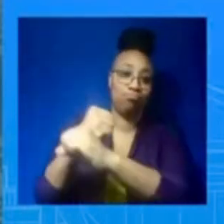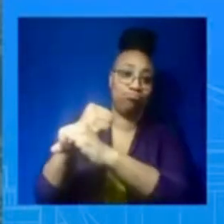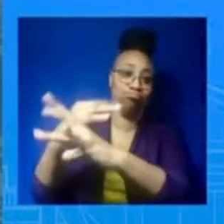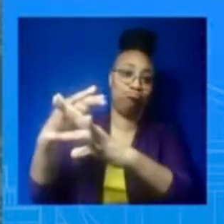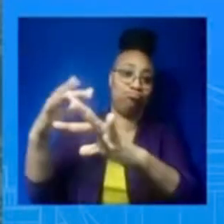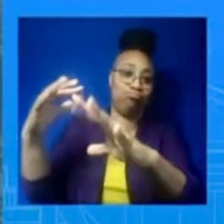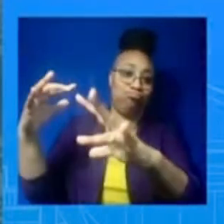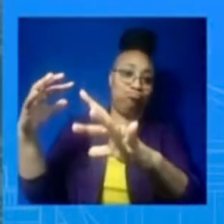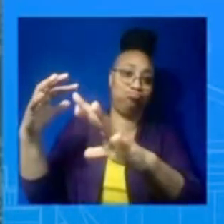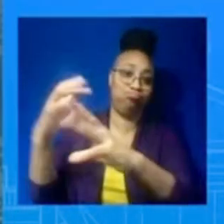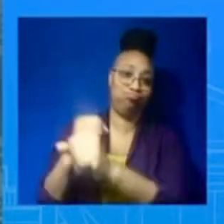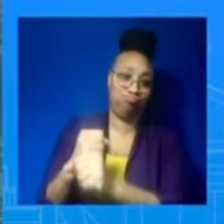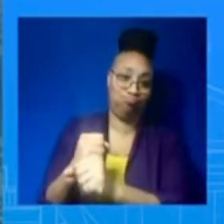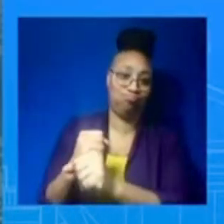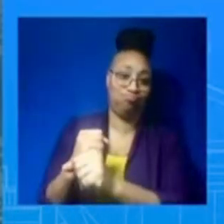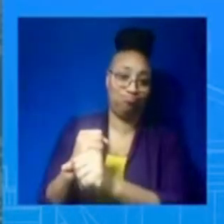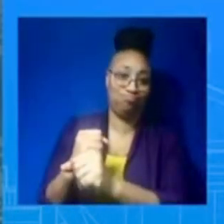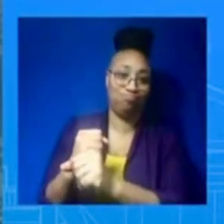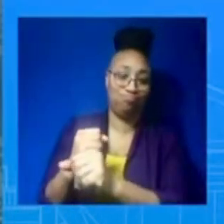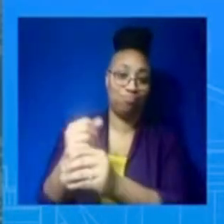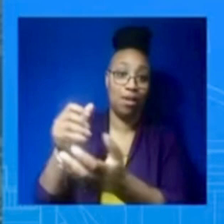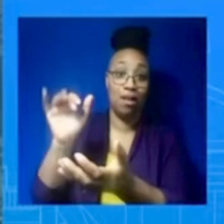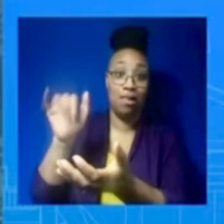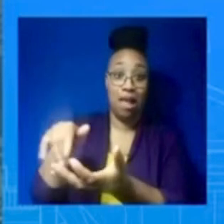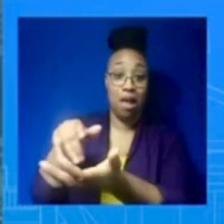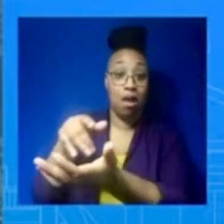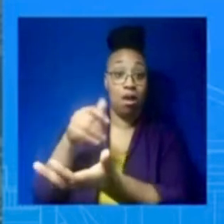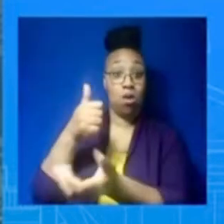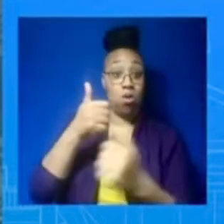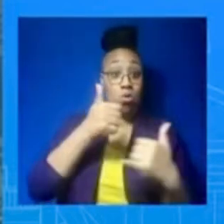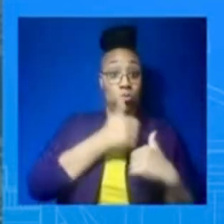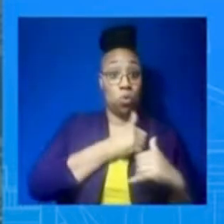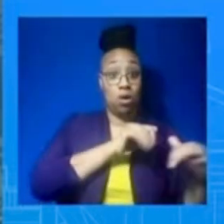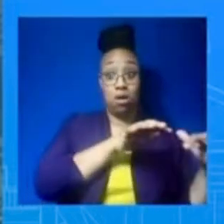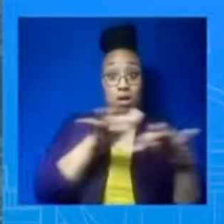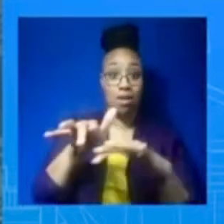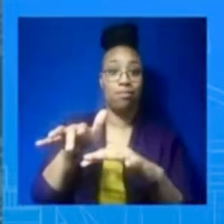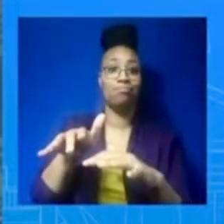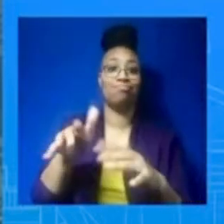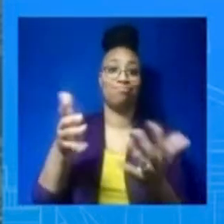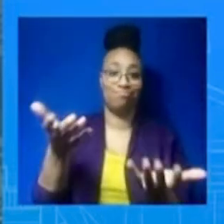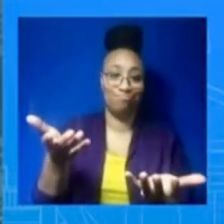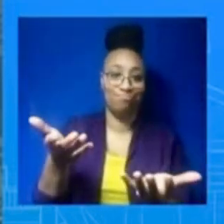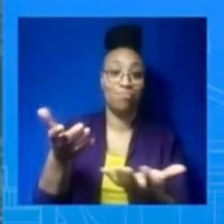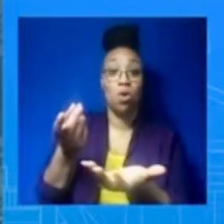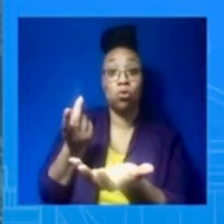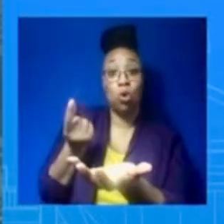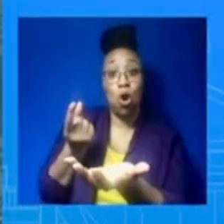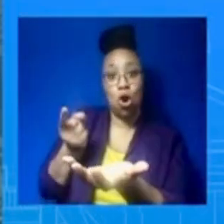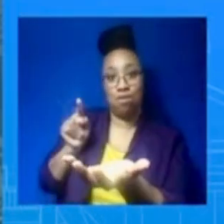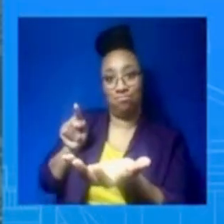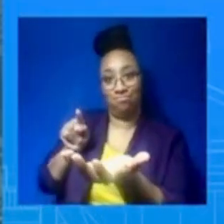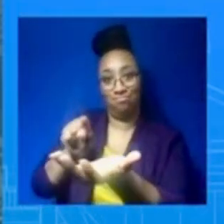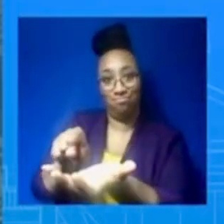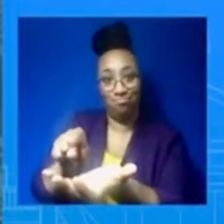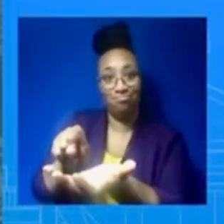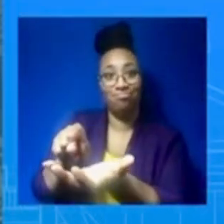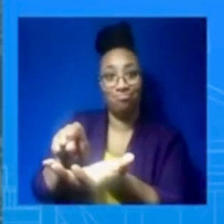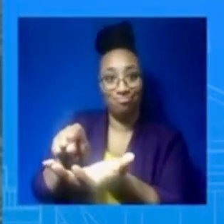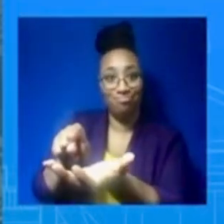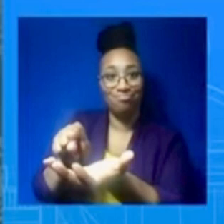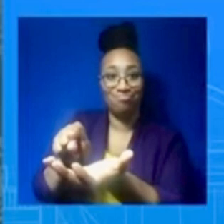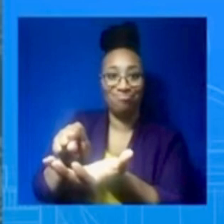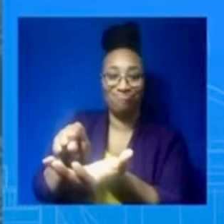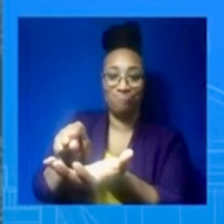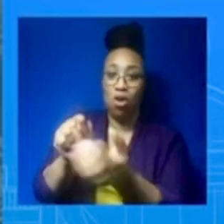working dogs suffering some injuries. The troops and the working dog are in stable conditions. They're being treated at a U.S. facility, U